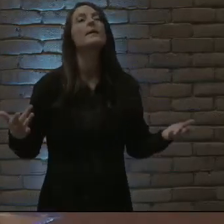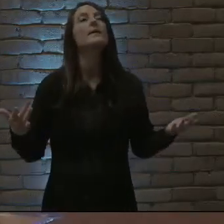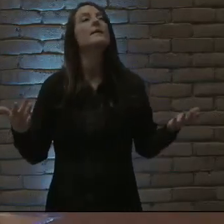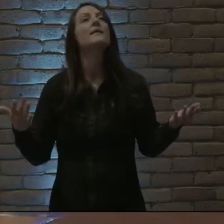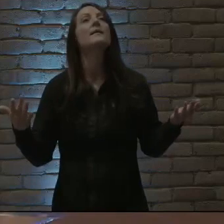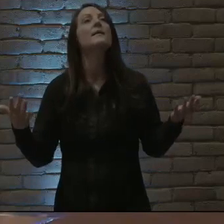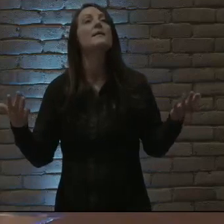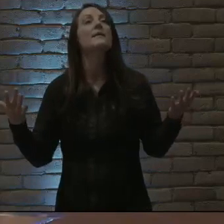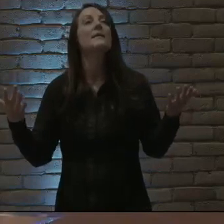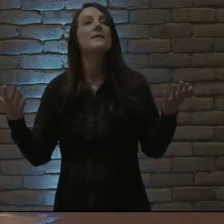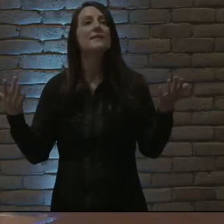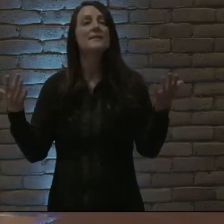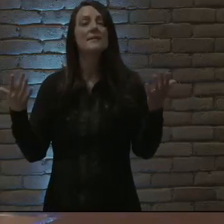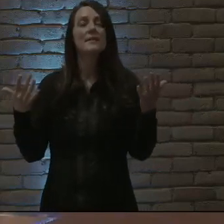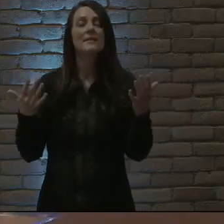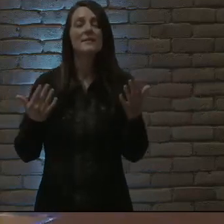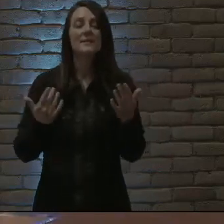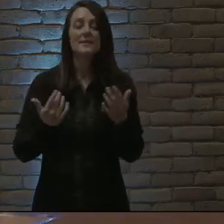are